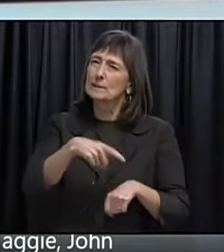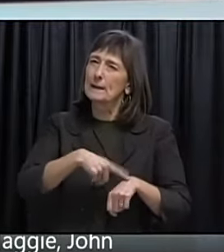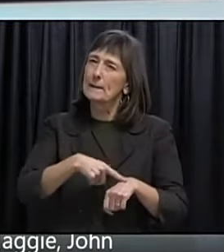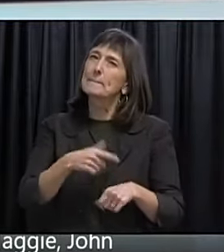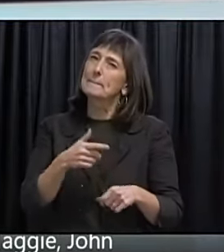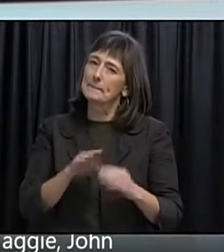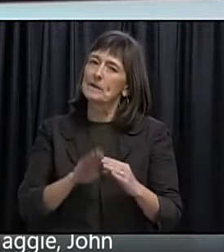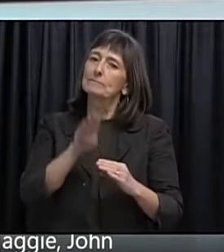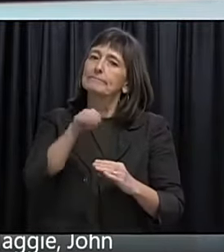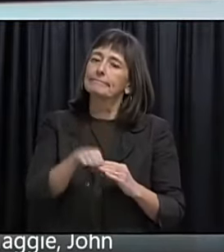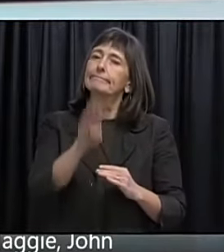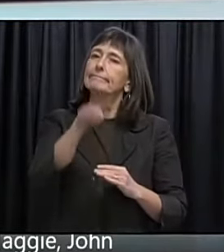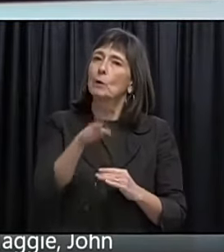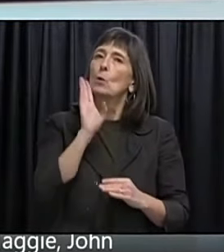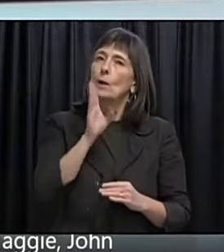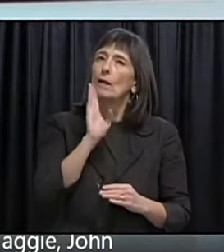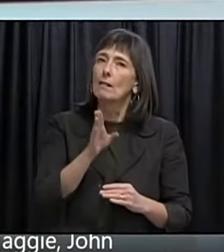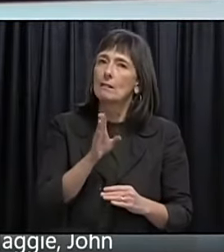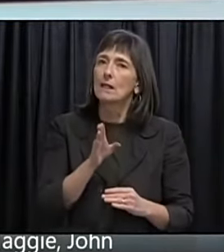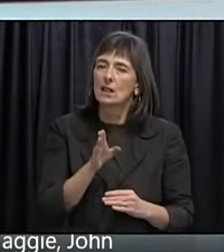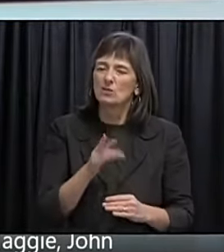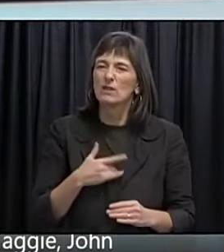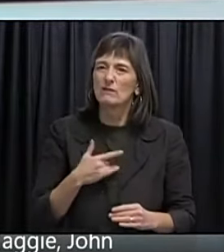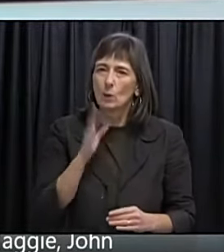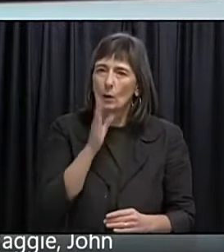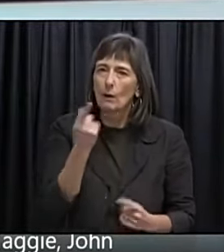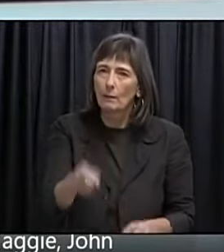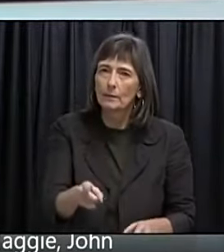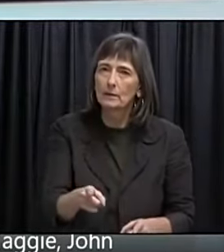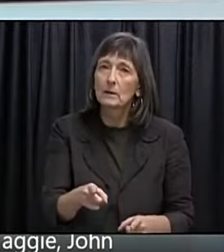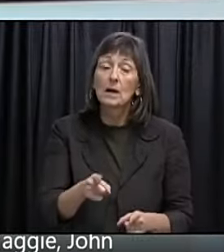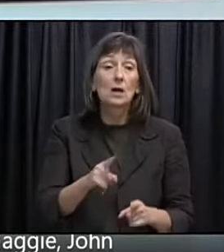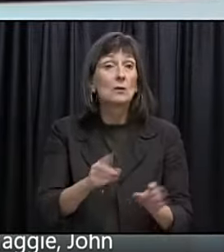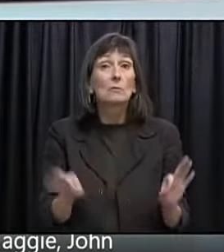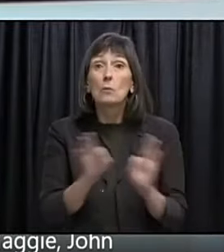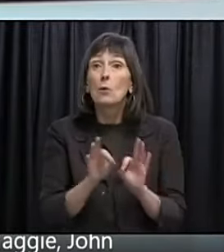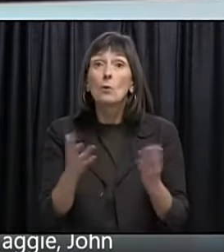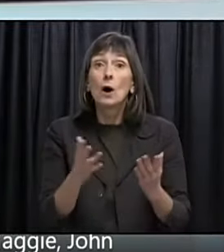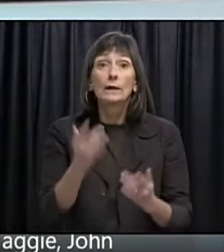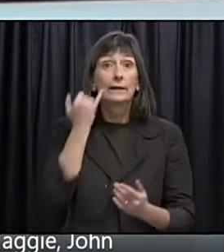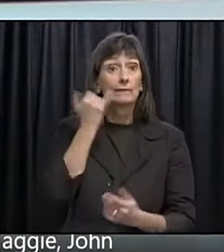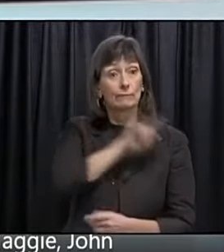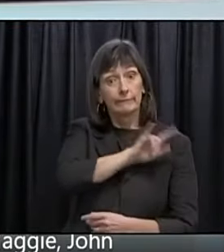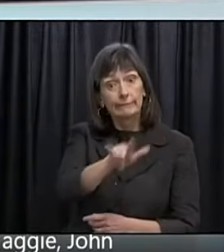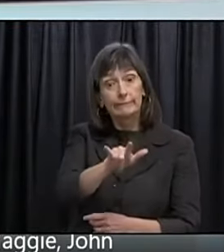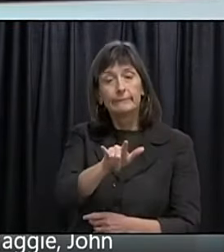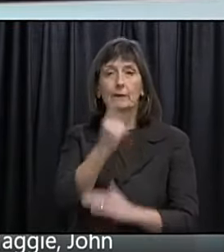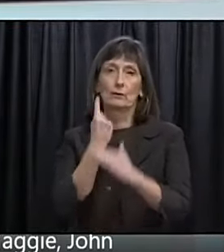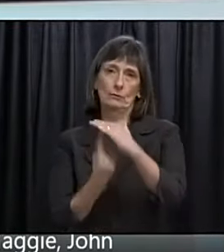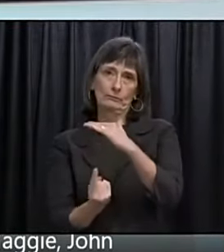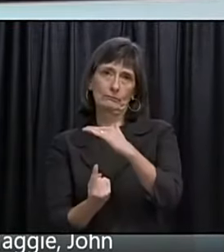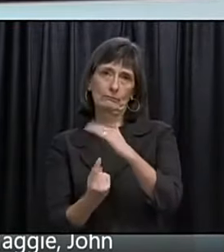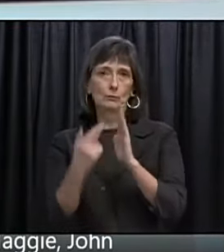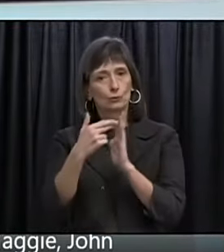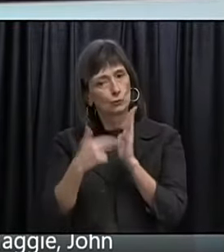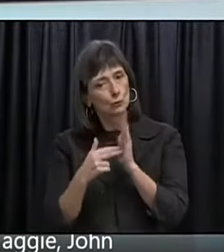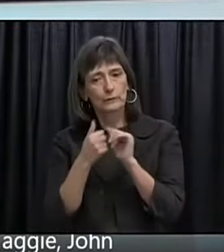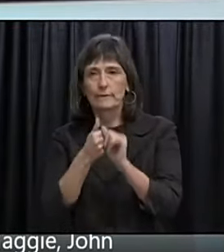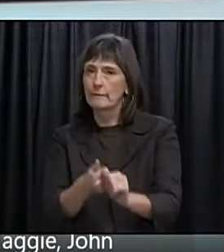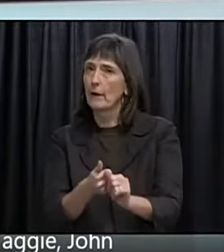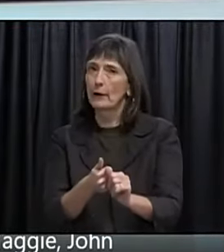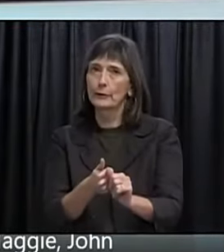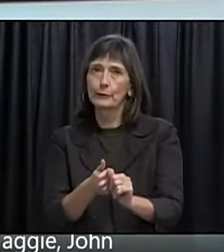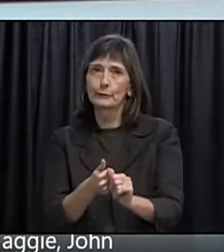concern. From our point of view. Is simply. That. Everyone follows. The rules. About quarantine. And listens. To Dr.